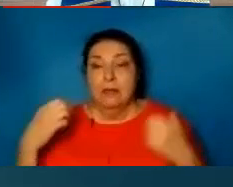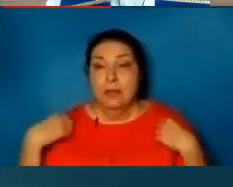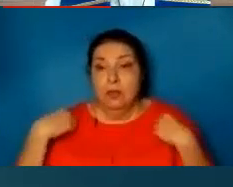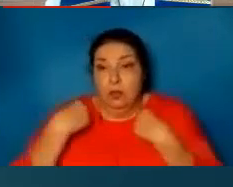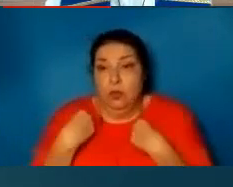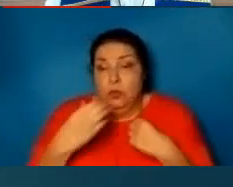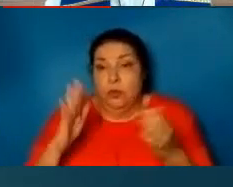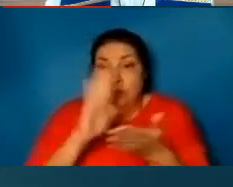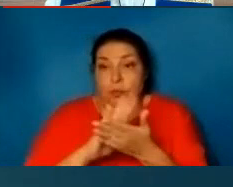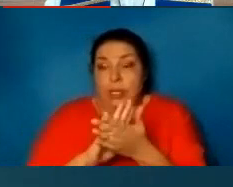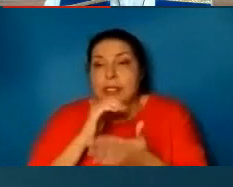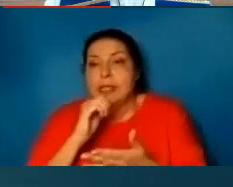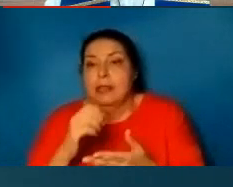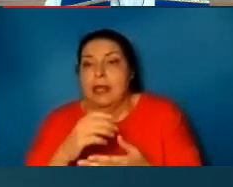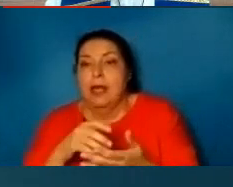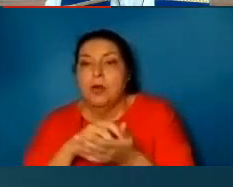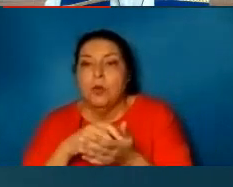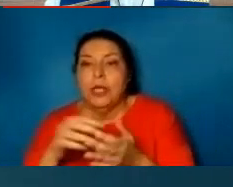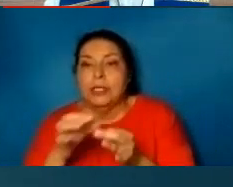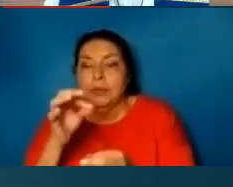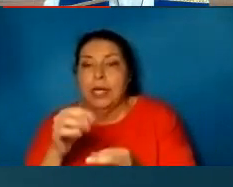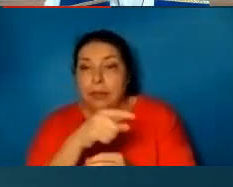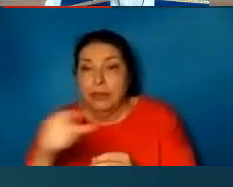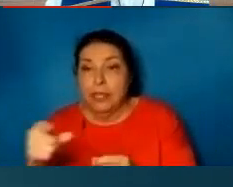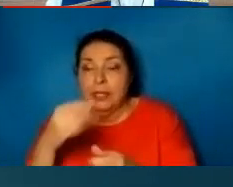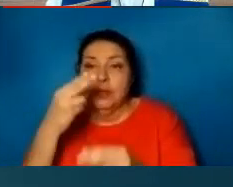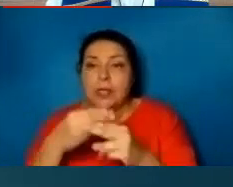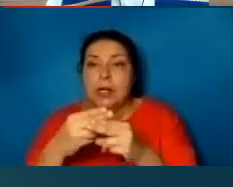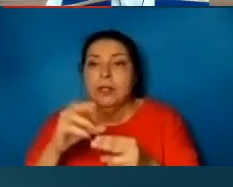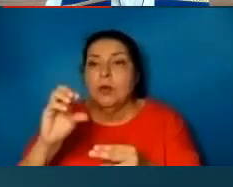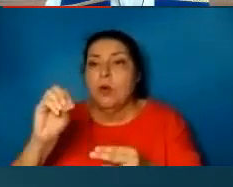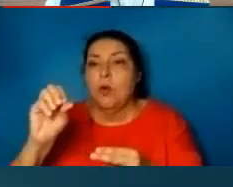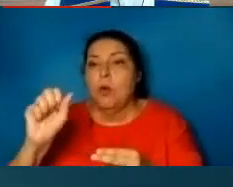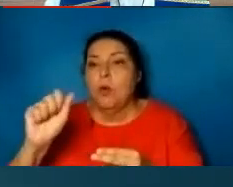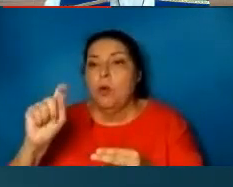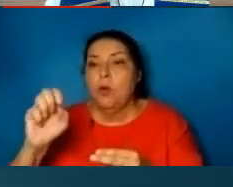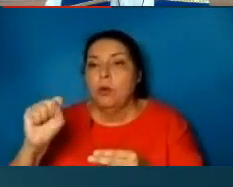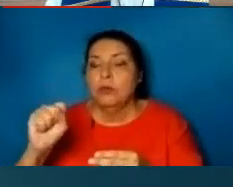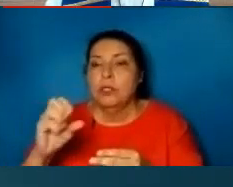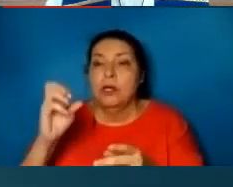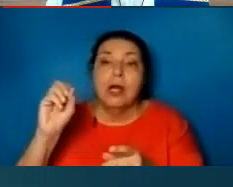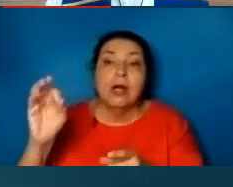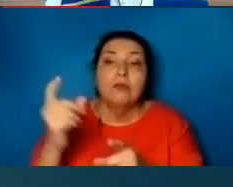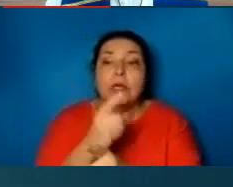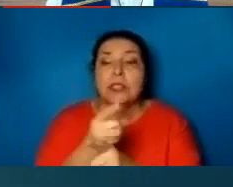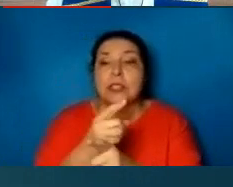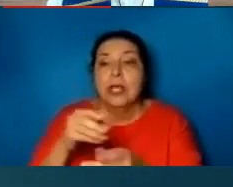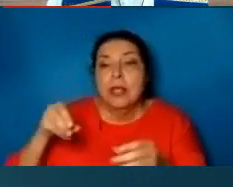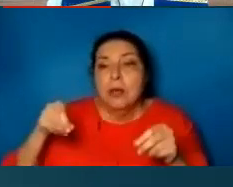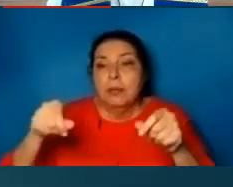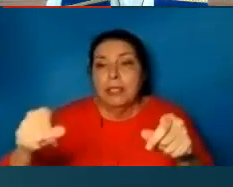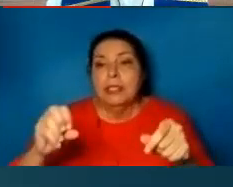spirit. And they may be called oaks of righteousness, the planting of our Lord, that he may be